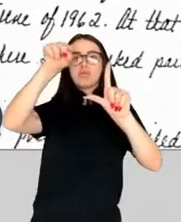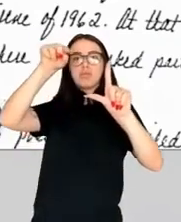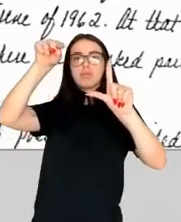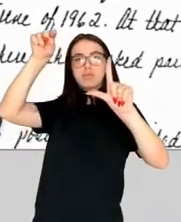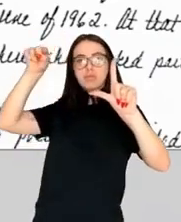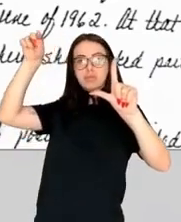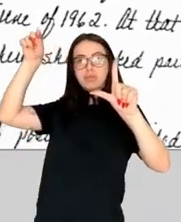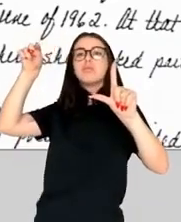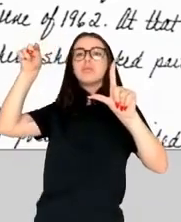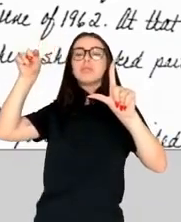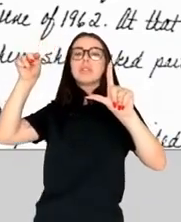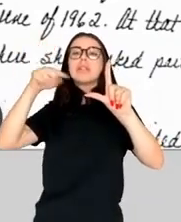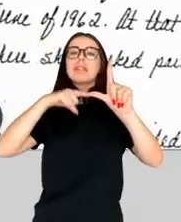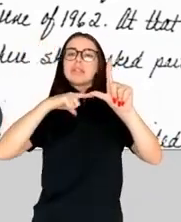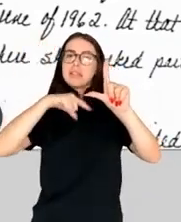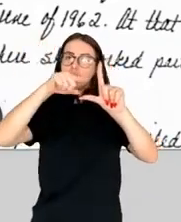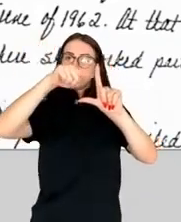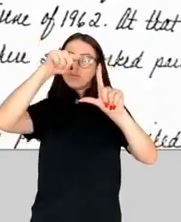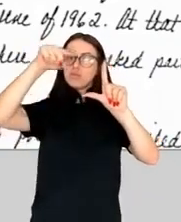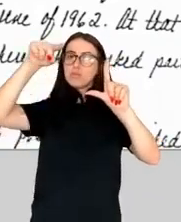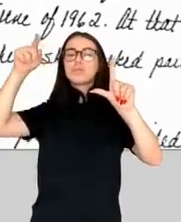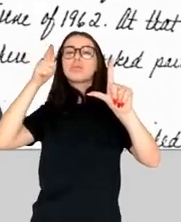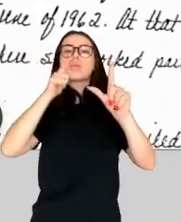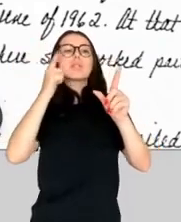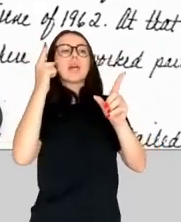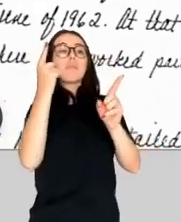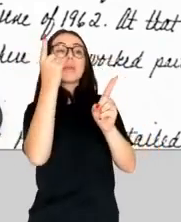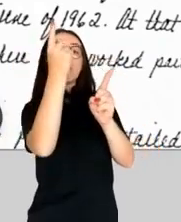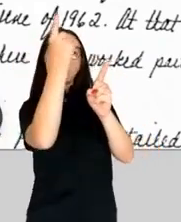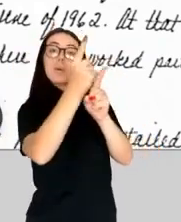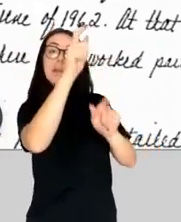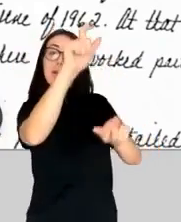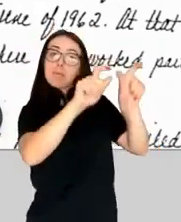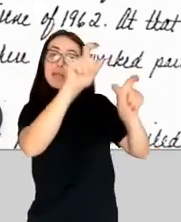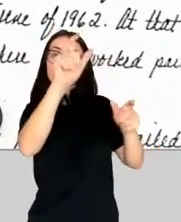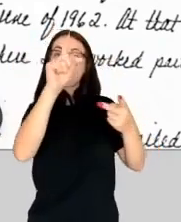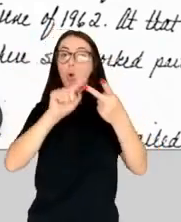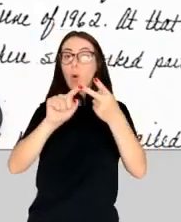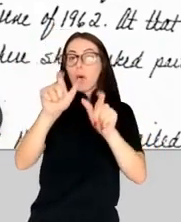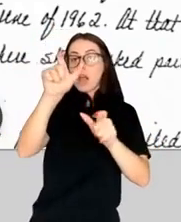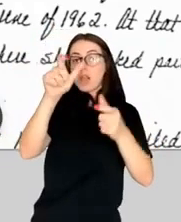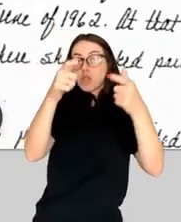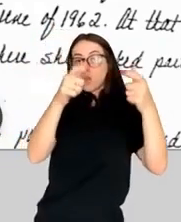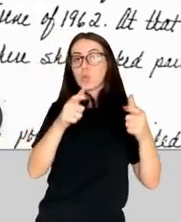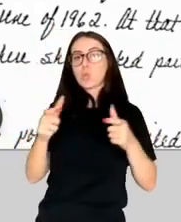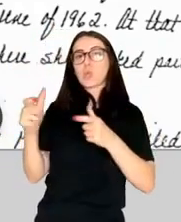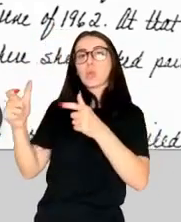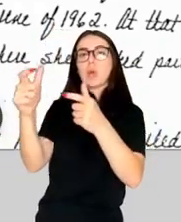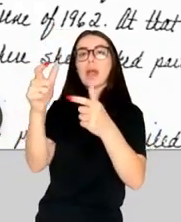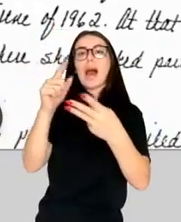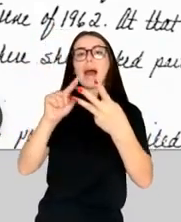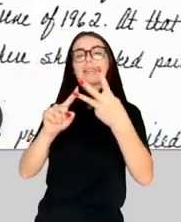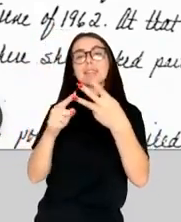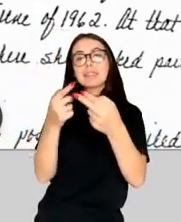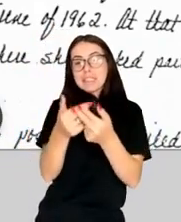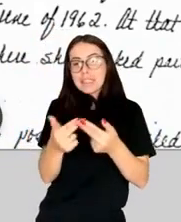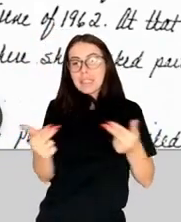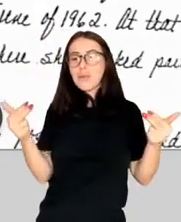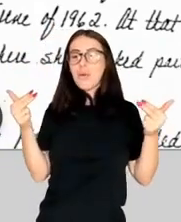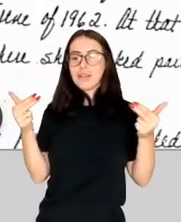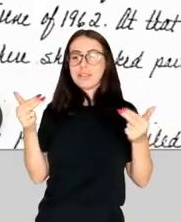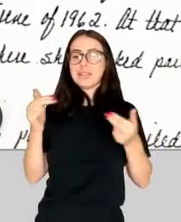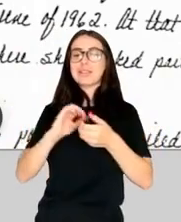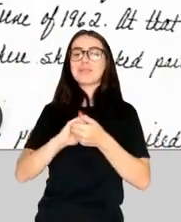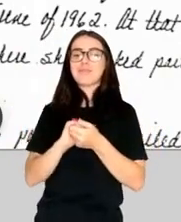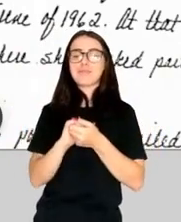between them. And while the state of the art is still not perfect, of course, we've gotten pretty good at looking at a name and the surrounding text and figuring